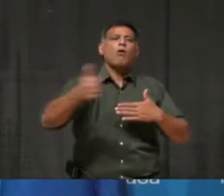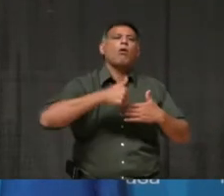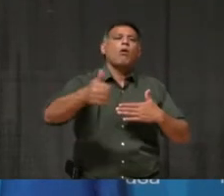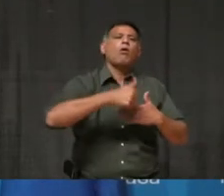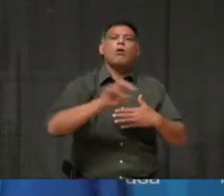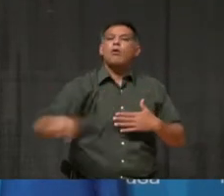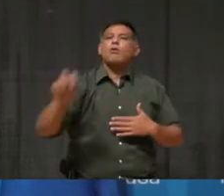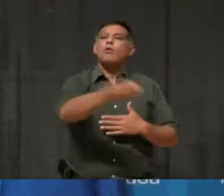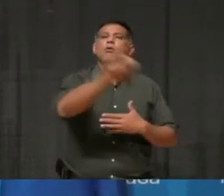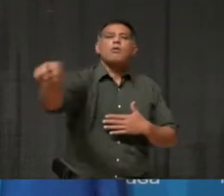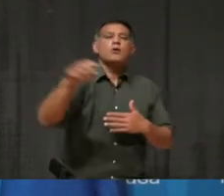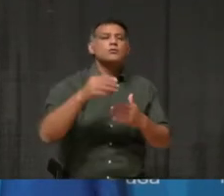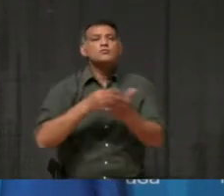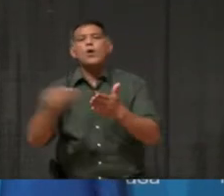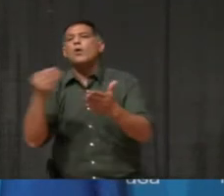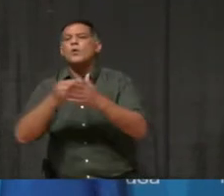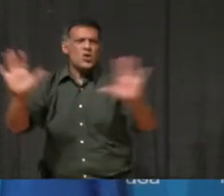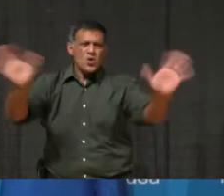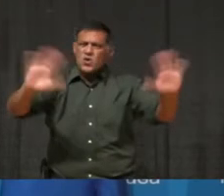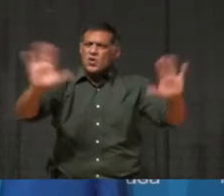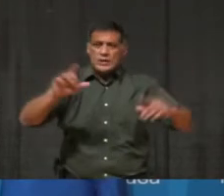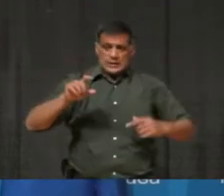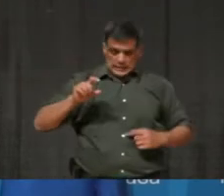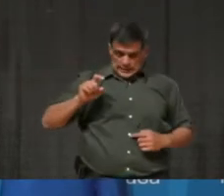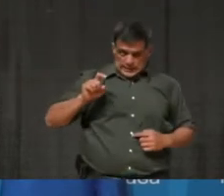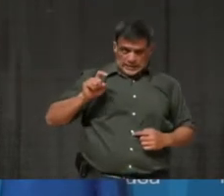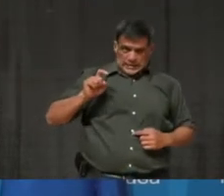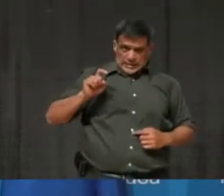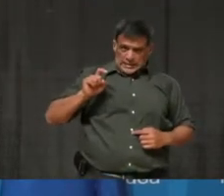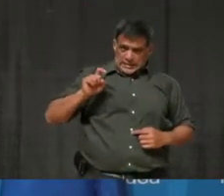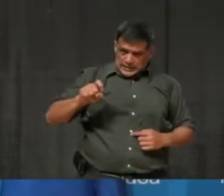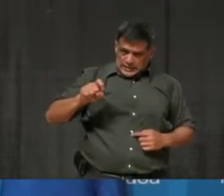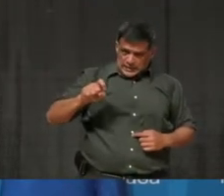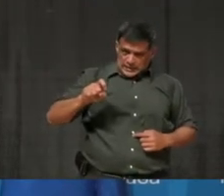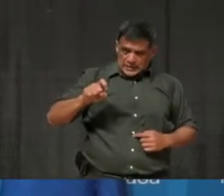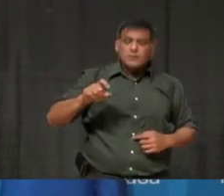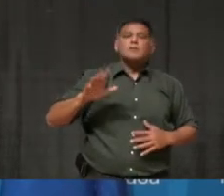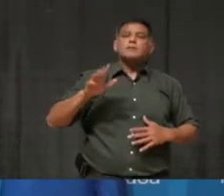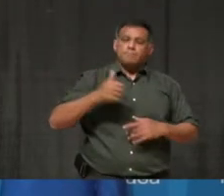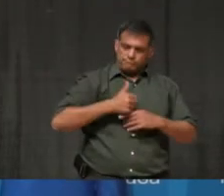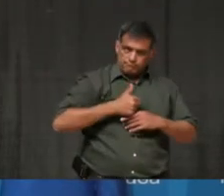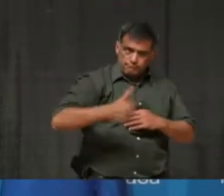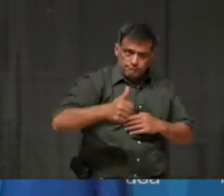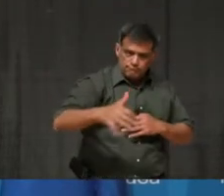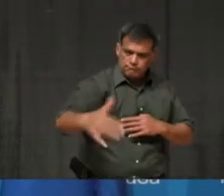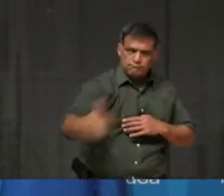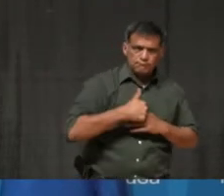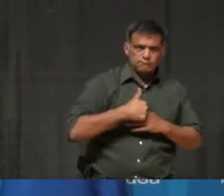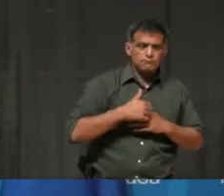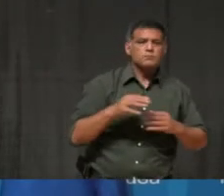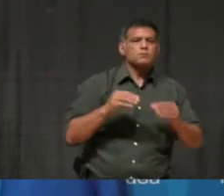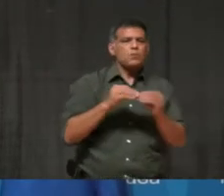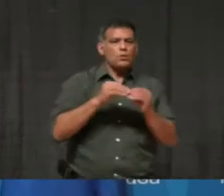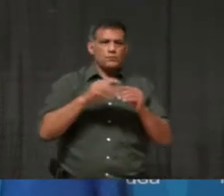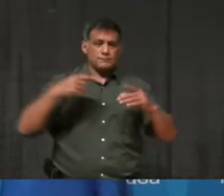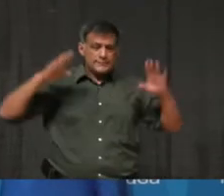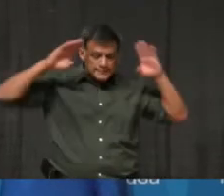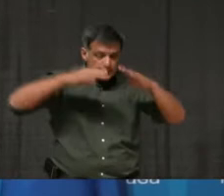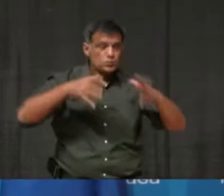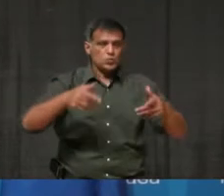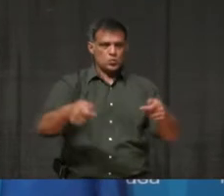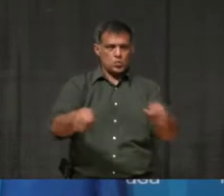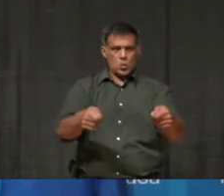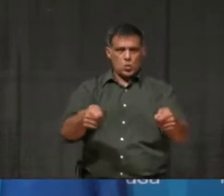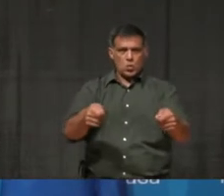shopping or to dine out. The virus is controlling us. We are not controlling this virus.